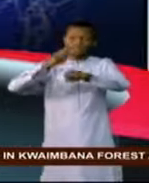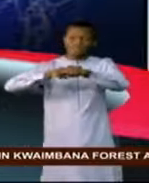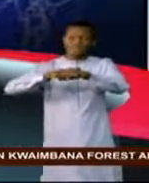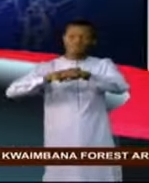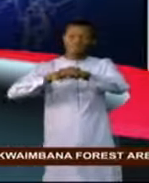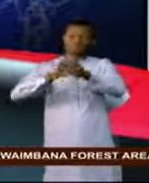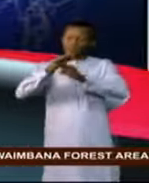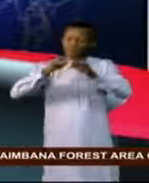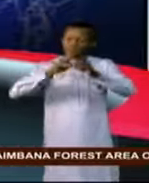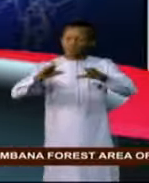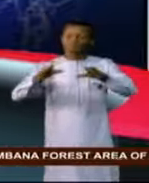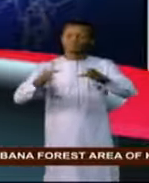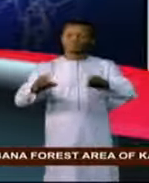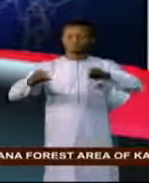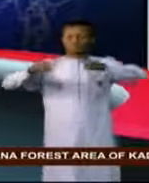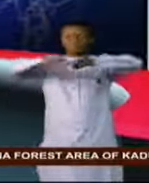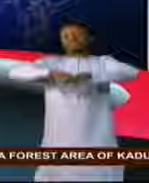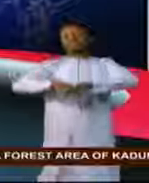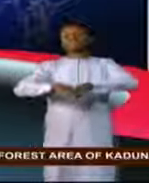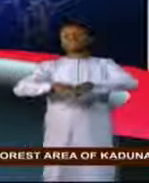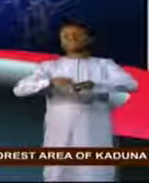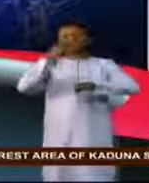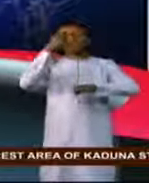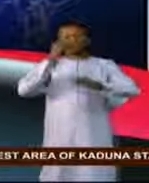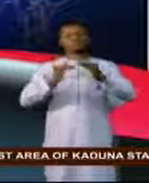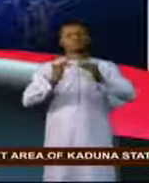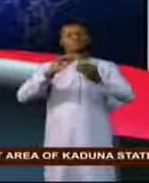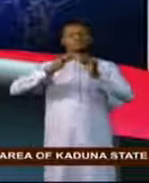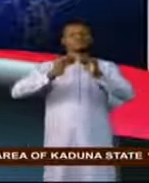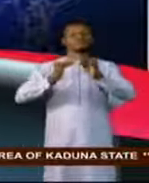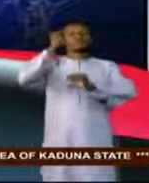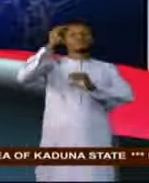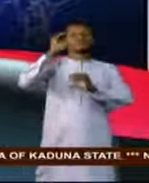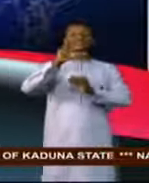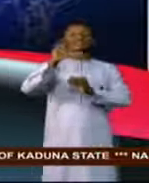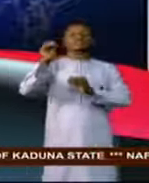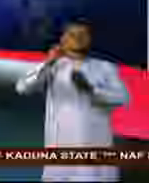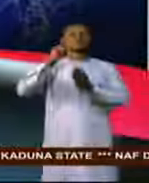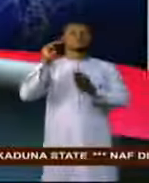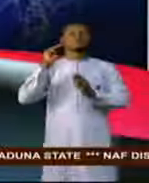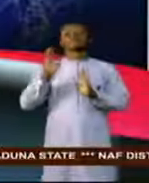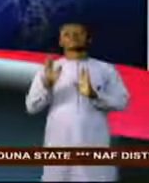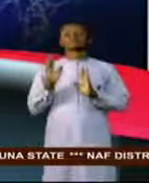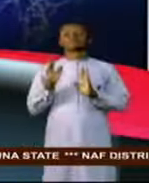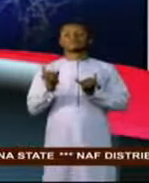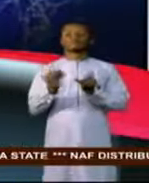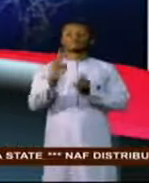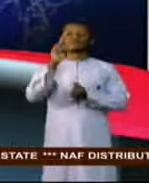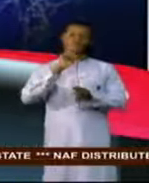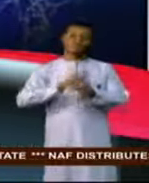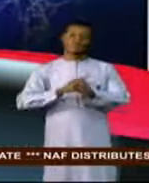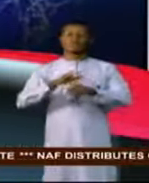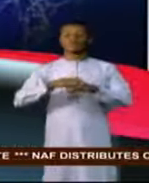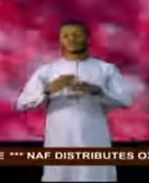as global cases exceed 30 million. Joyce Ometu has an update on the health crisis.